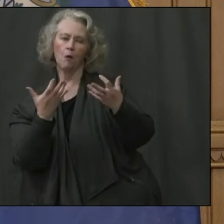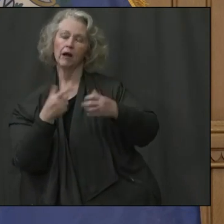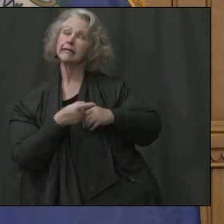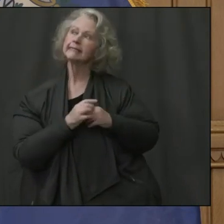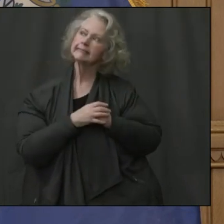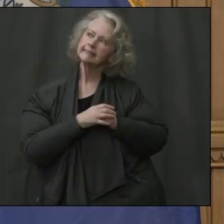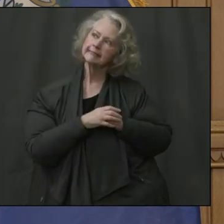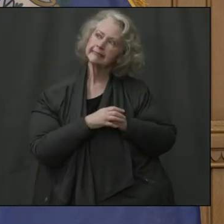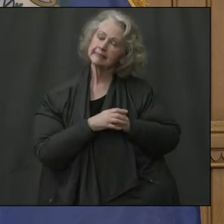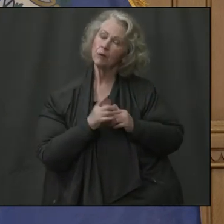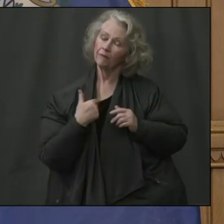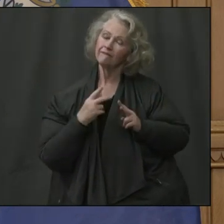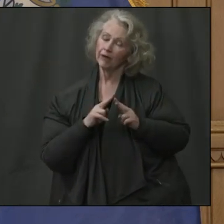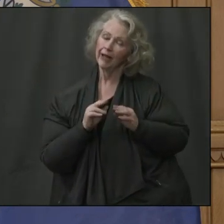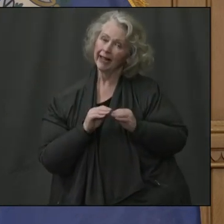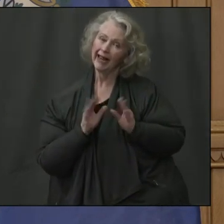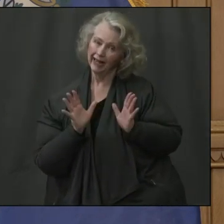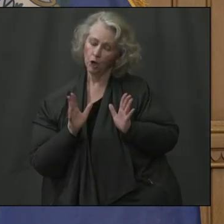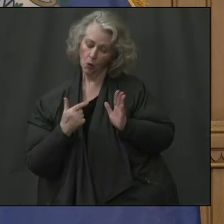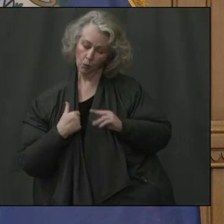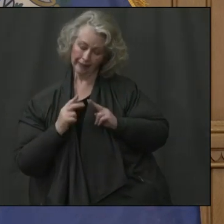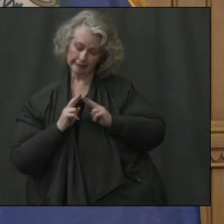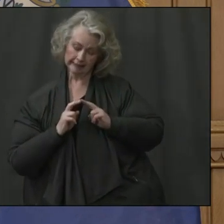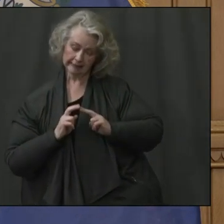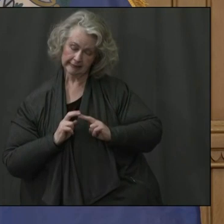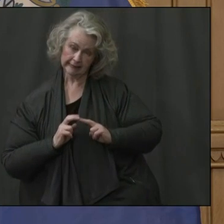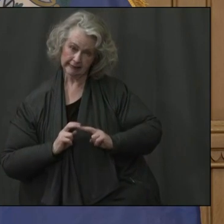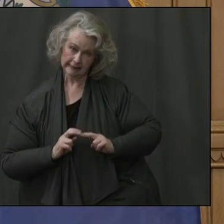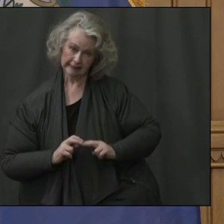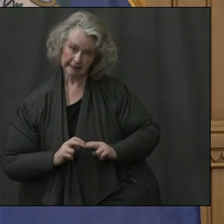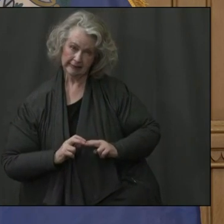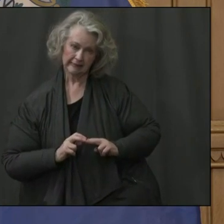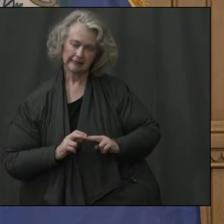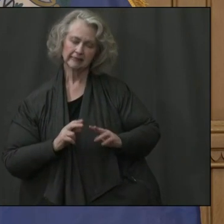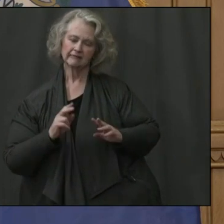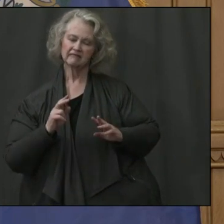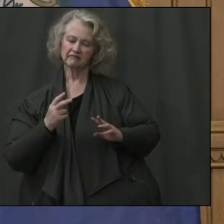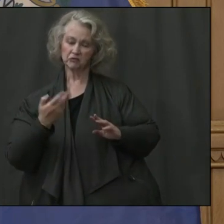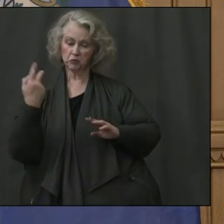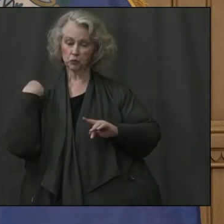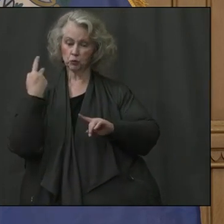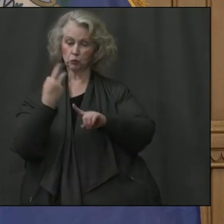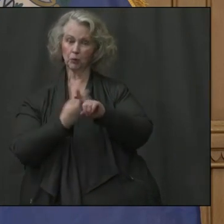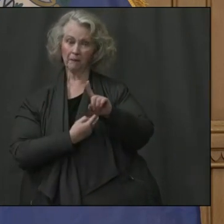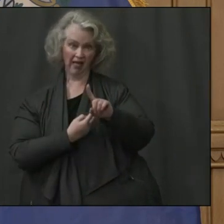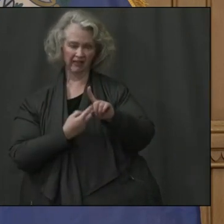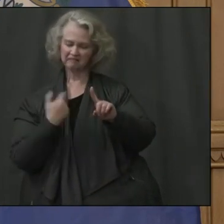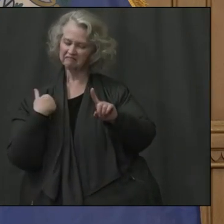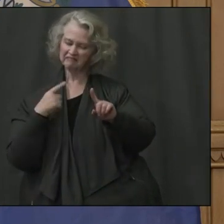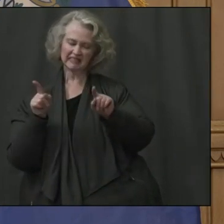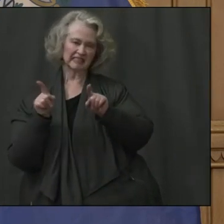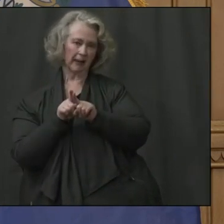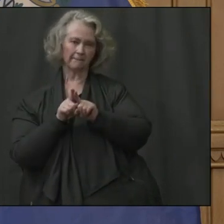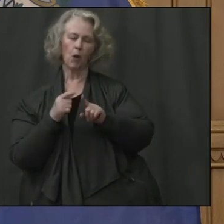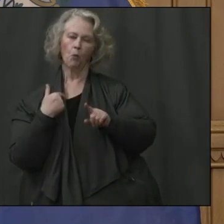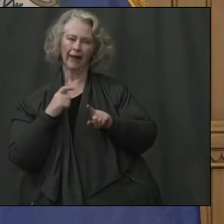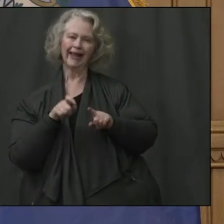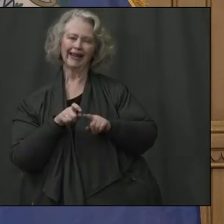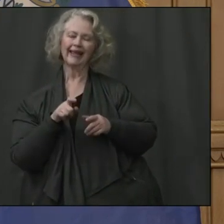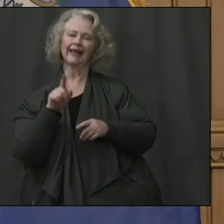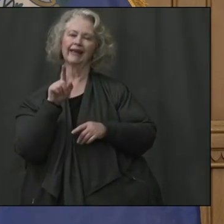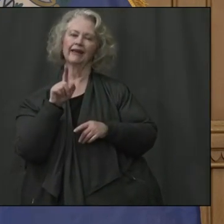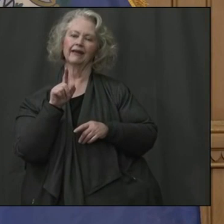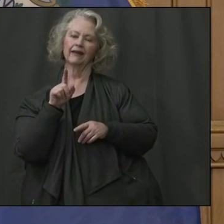clear on that. We did our analysis. That analysis was right two months ago. It's still right. And that is we needed 1500